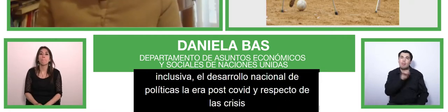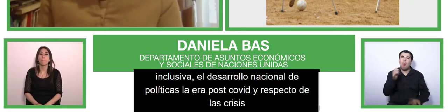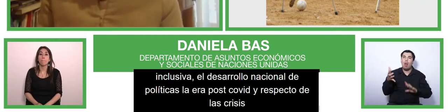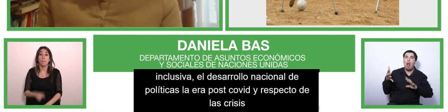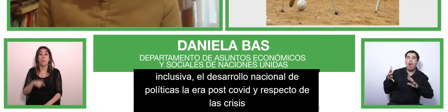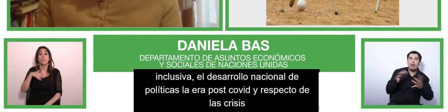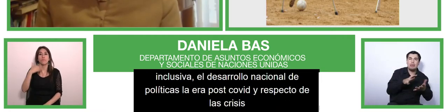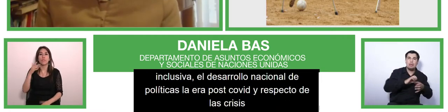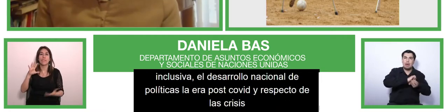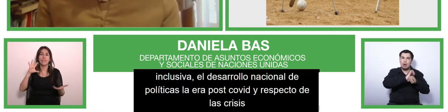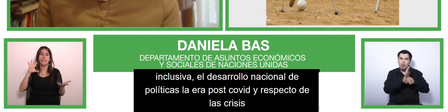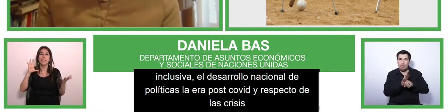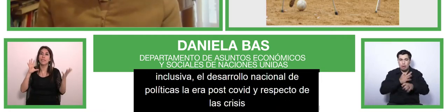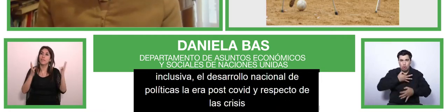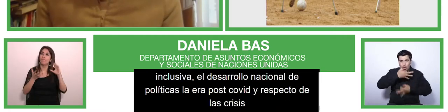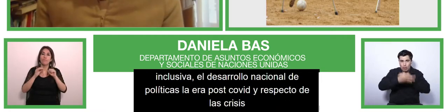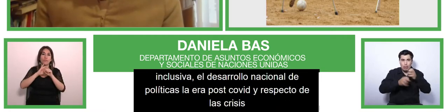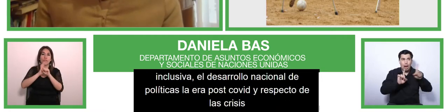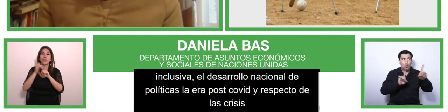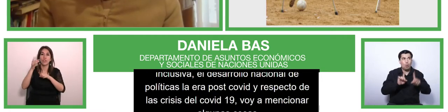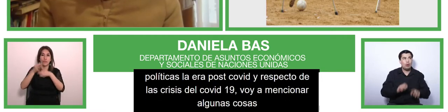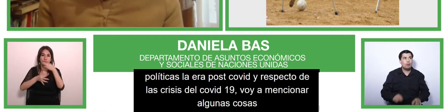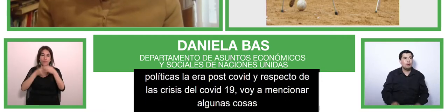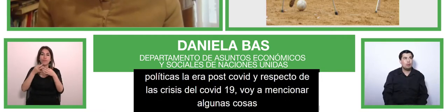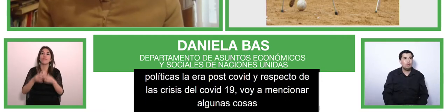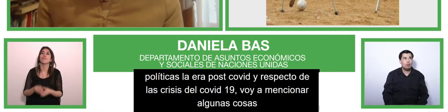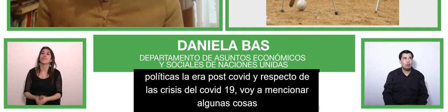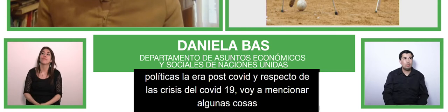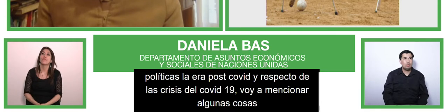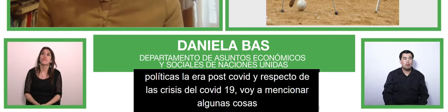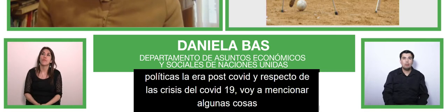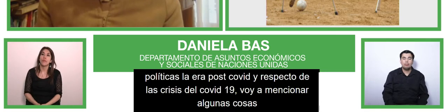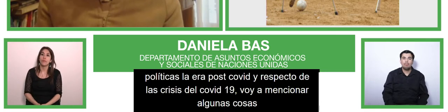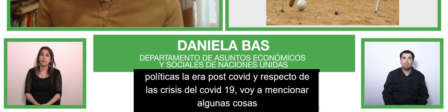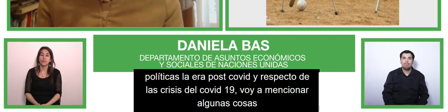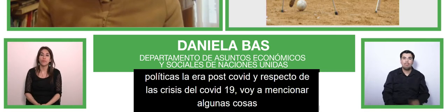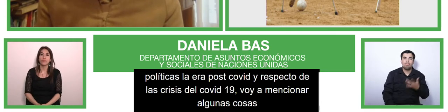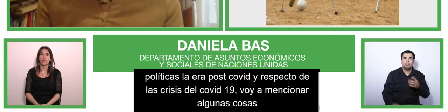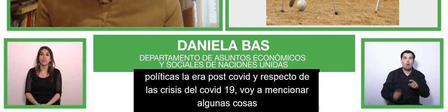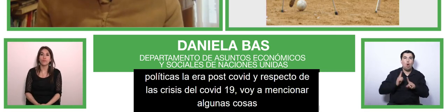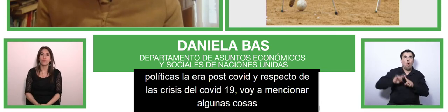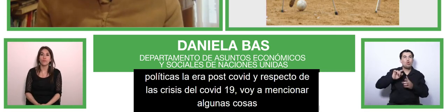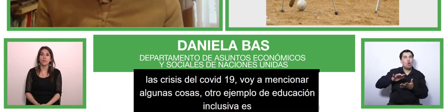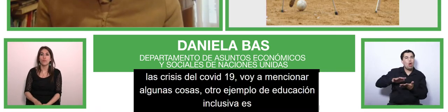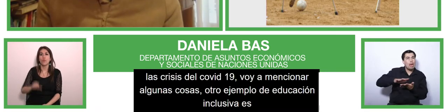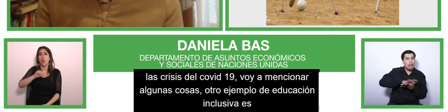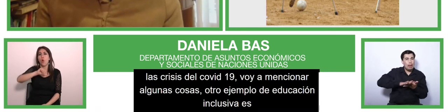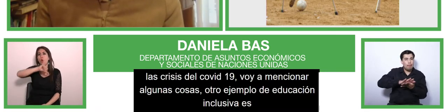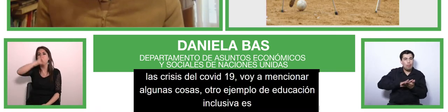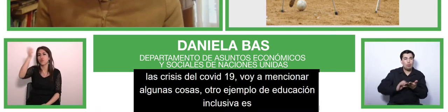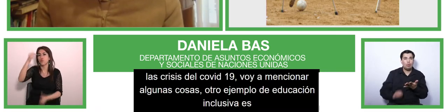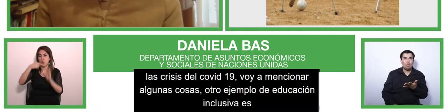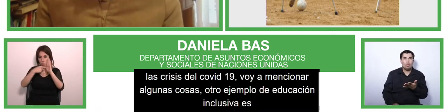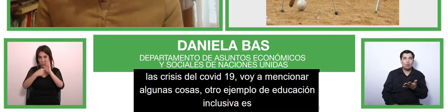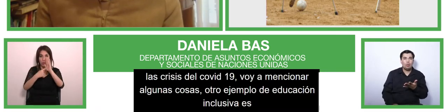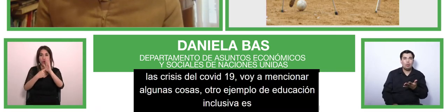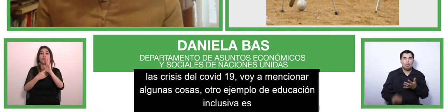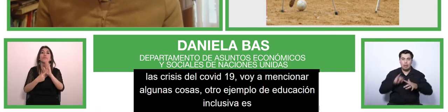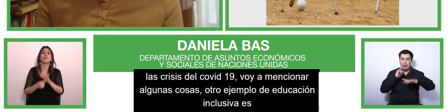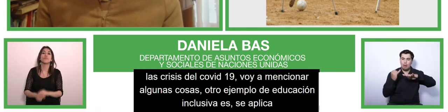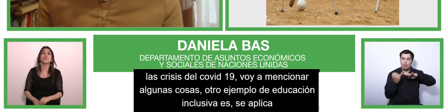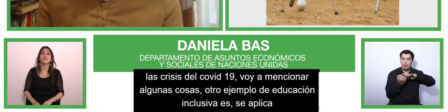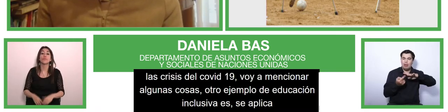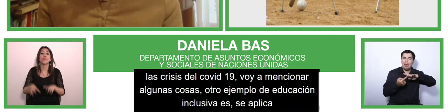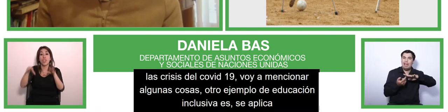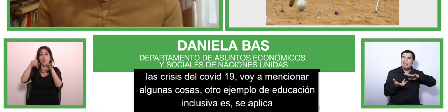inclusive education is applying universal design in learning so the